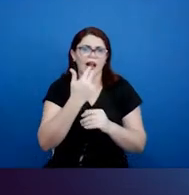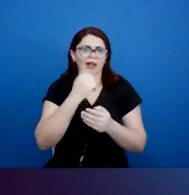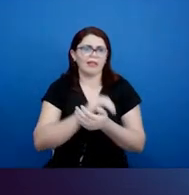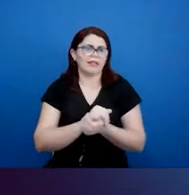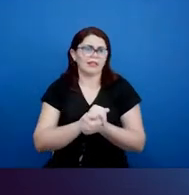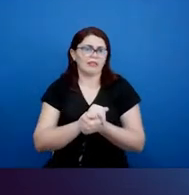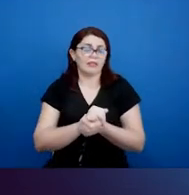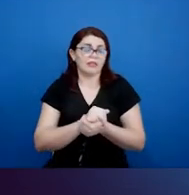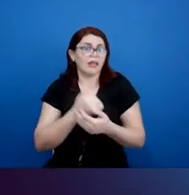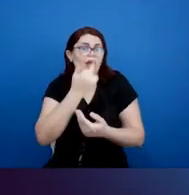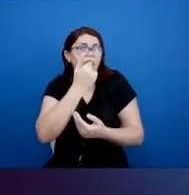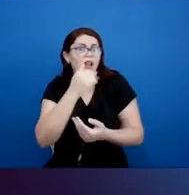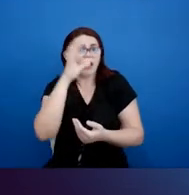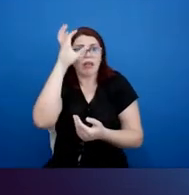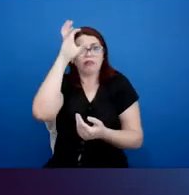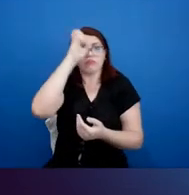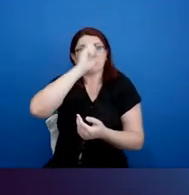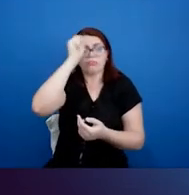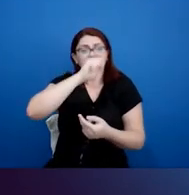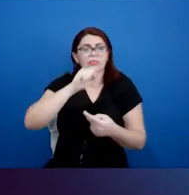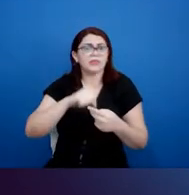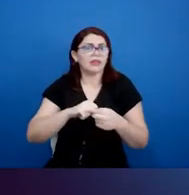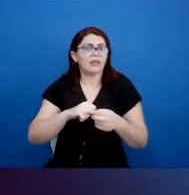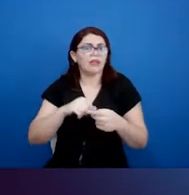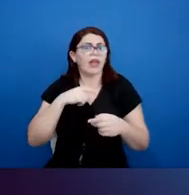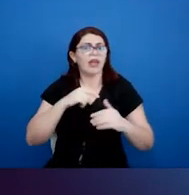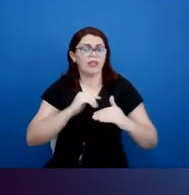any kind of information, it's a lifelong process.